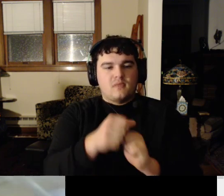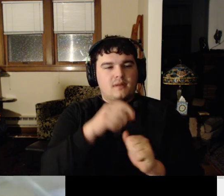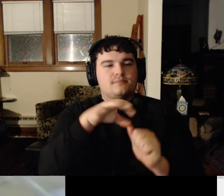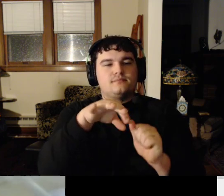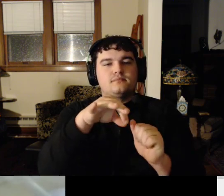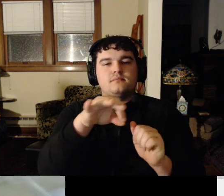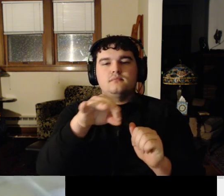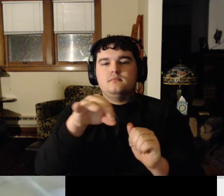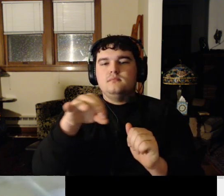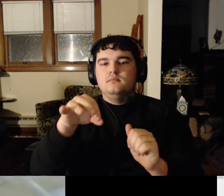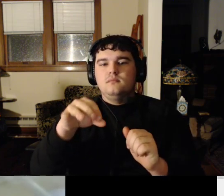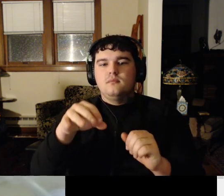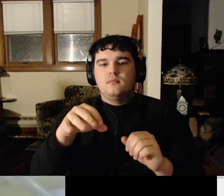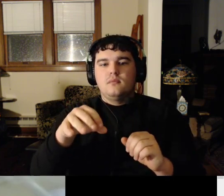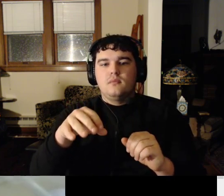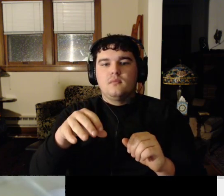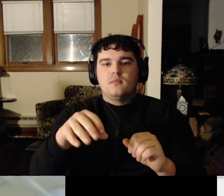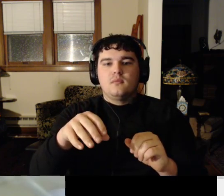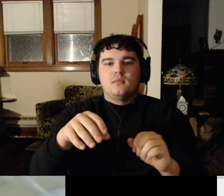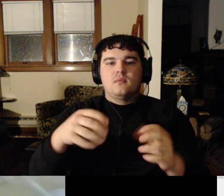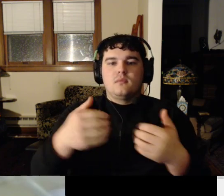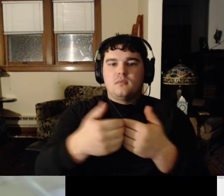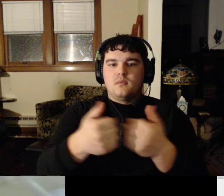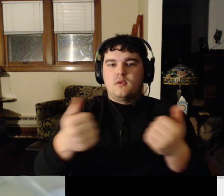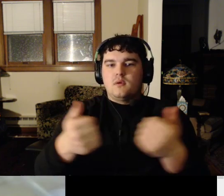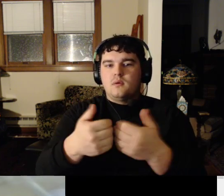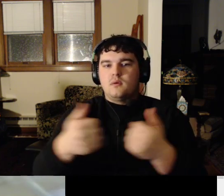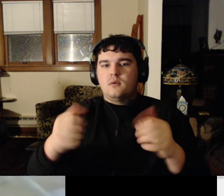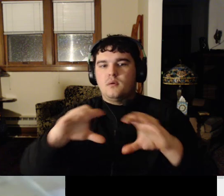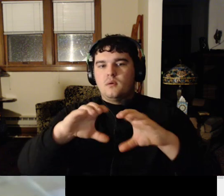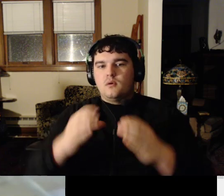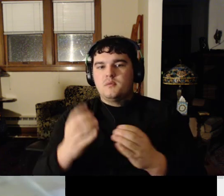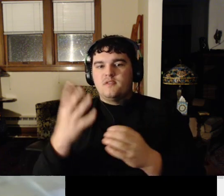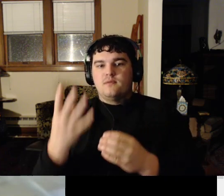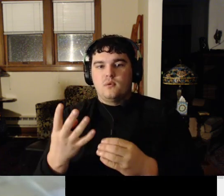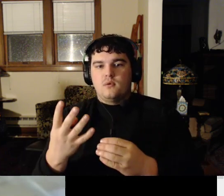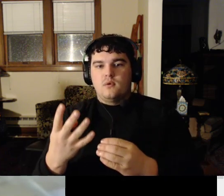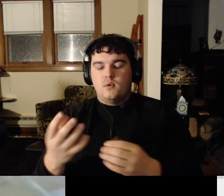y'all want to break up in the groups of four? No. No. Do you want me to break you up?